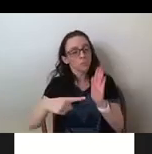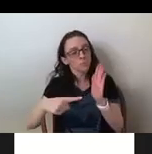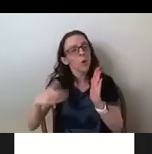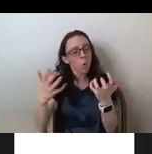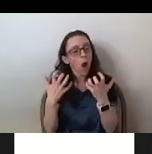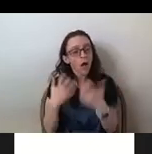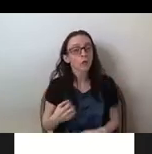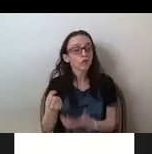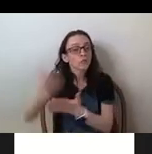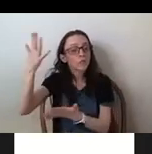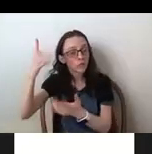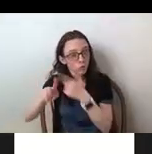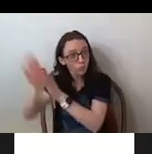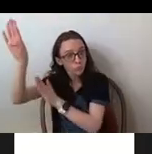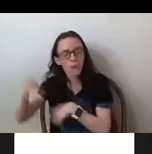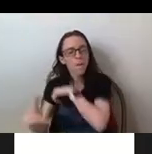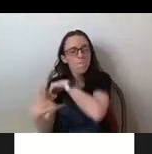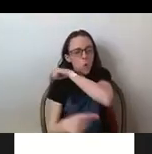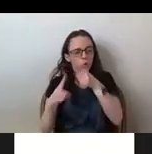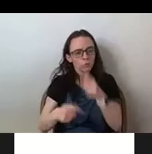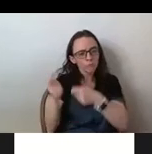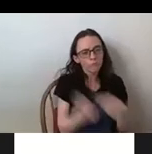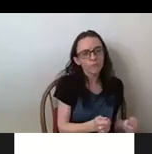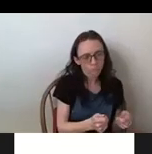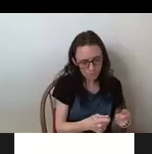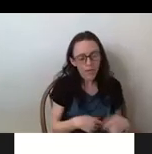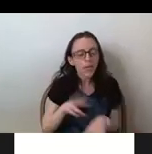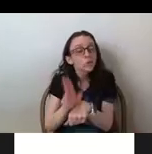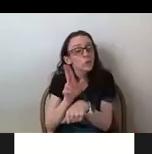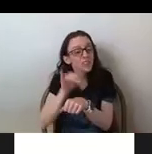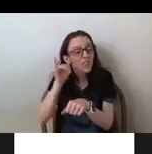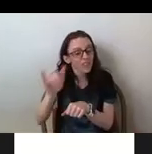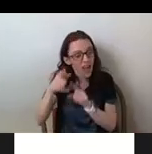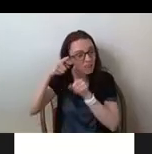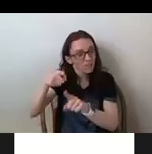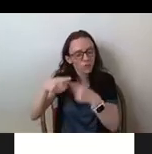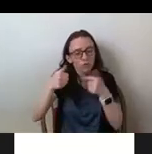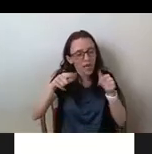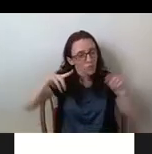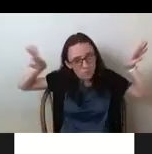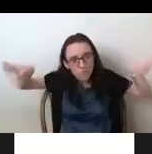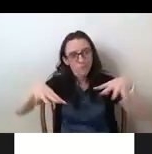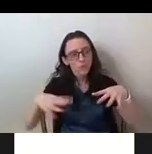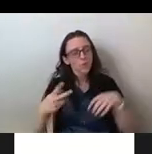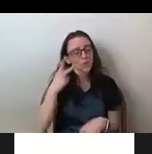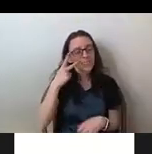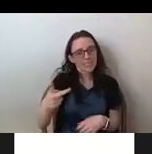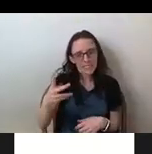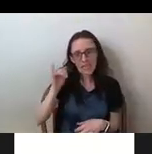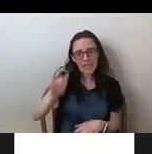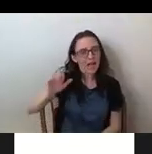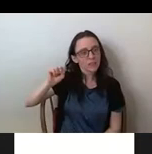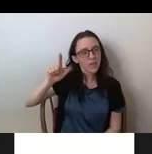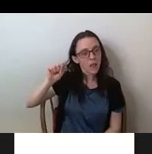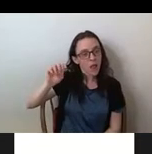using that point to the inhumanity, using that point to point to the inhumanity, slum dwellers must face in having